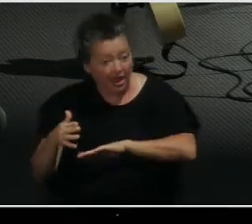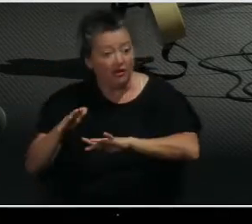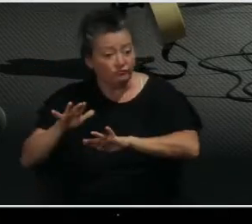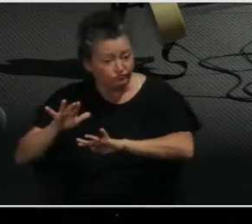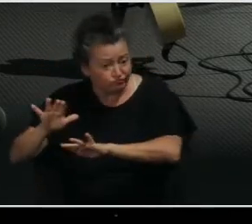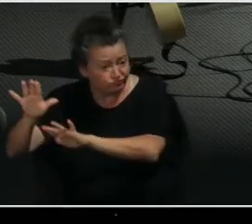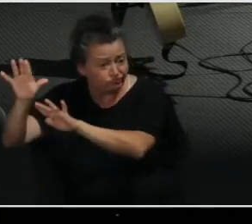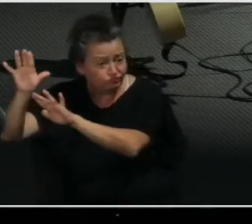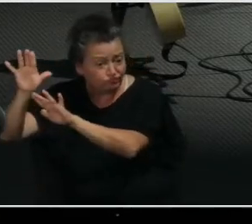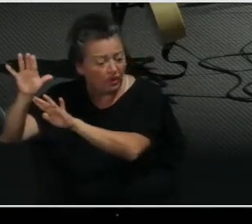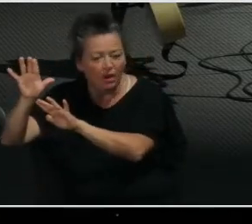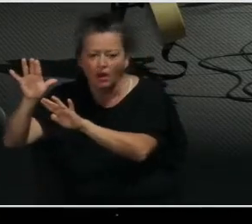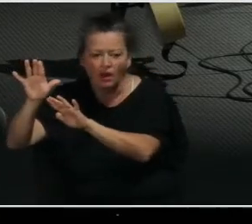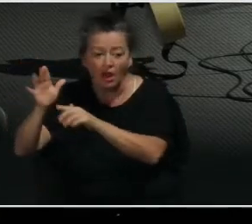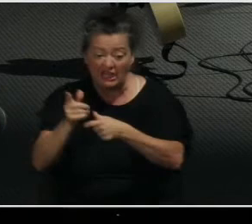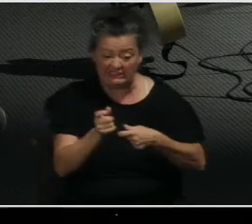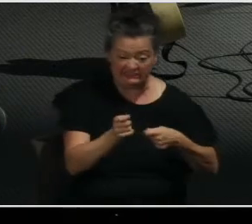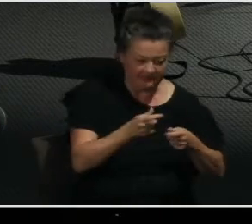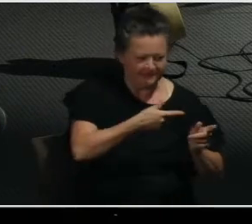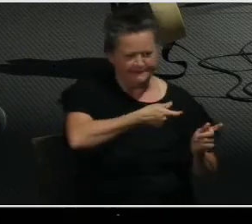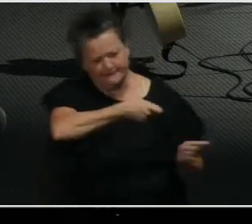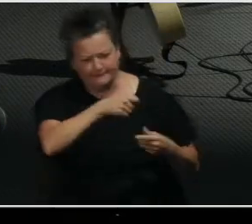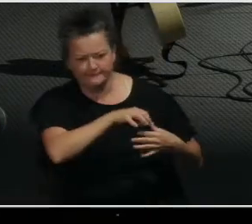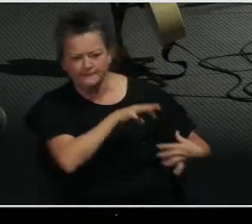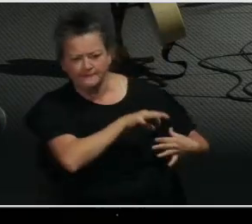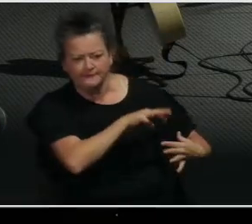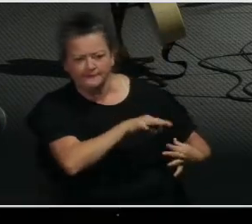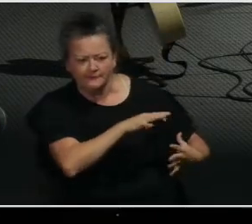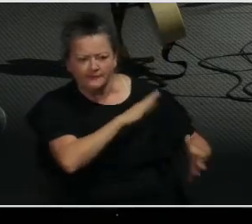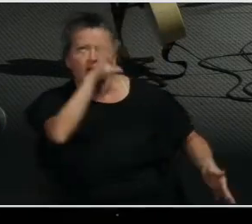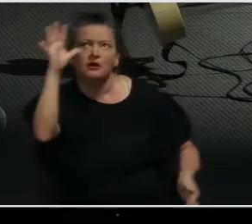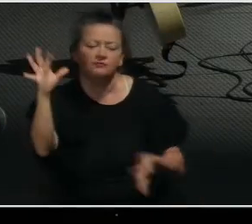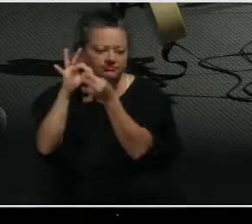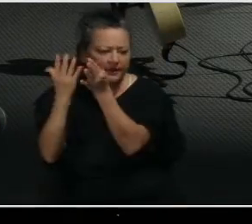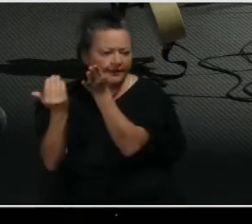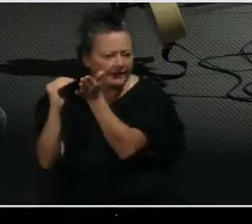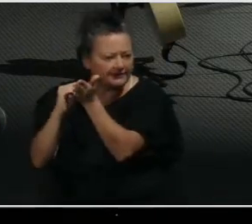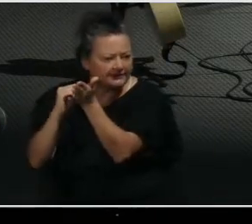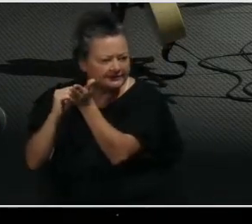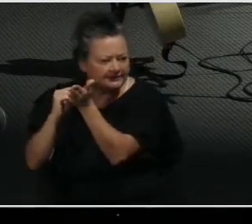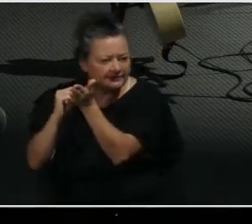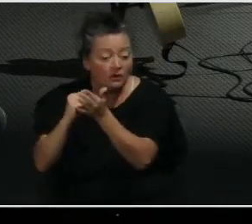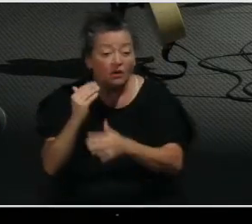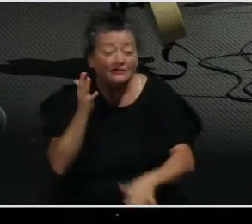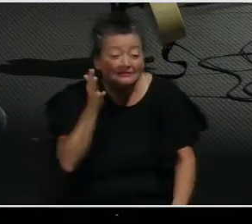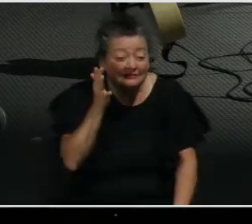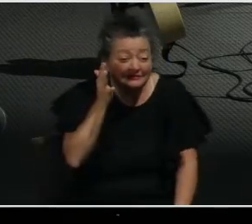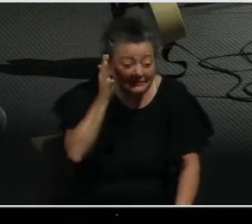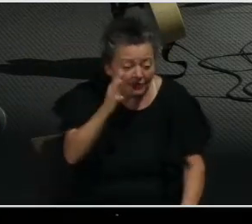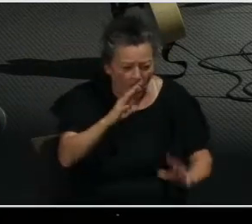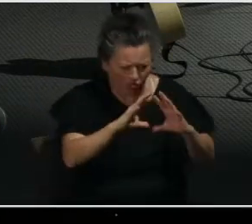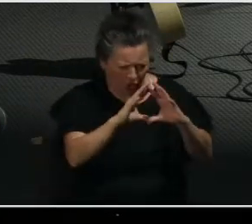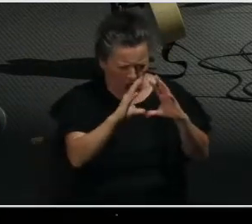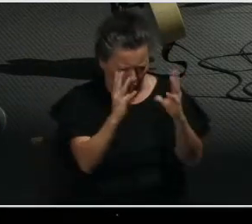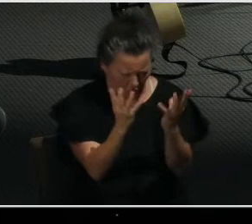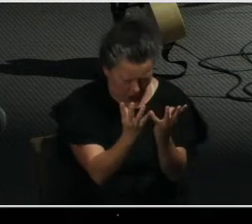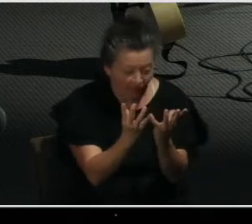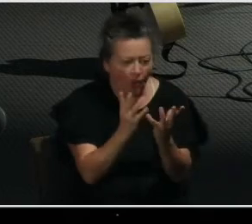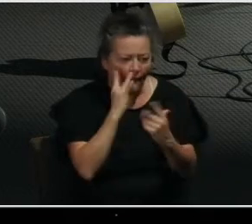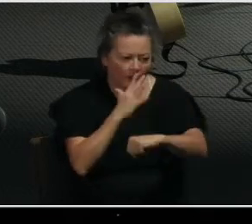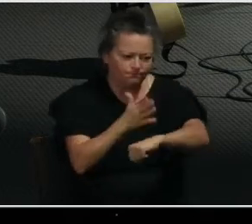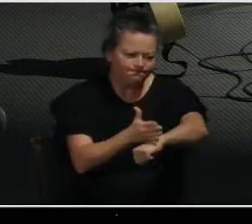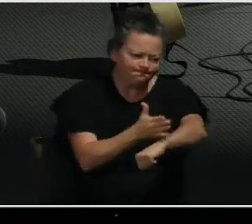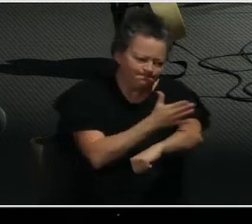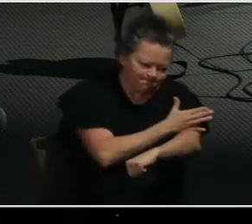sin. And one day, God will restore the earth and call every hidden wrong to account